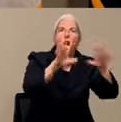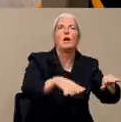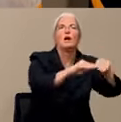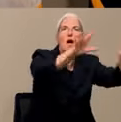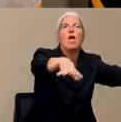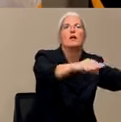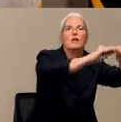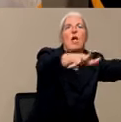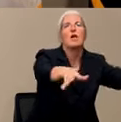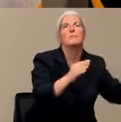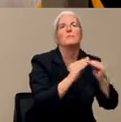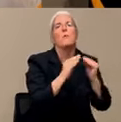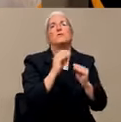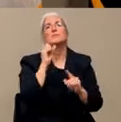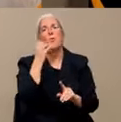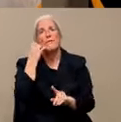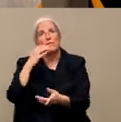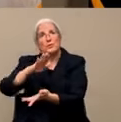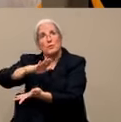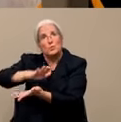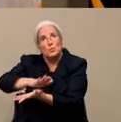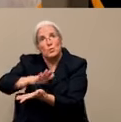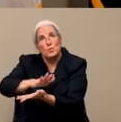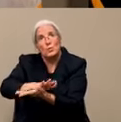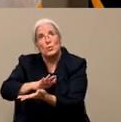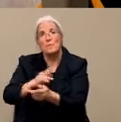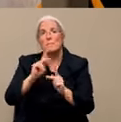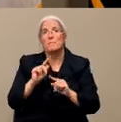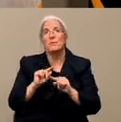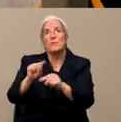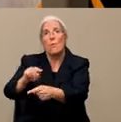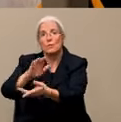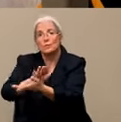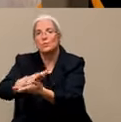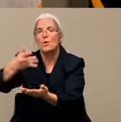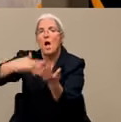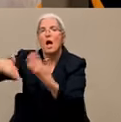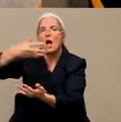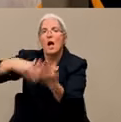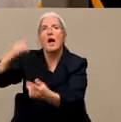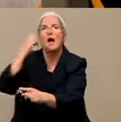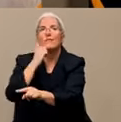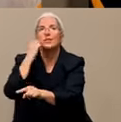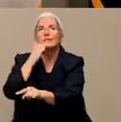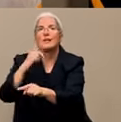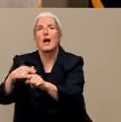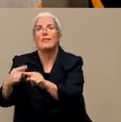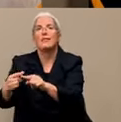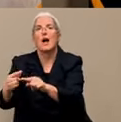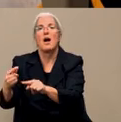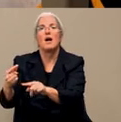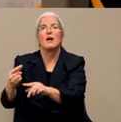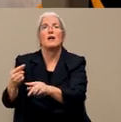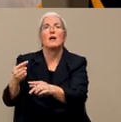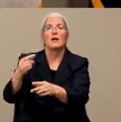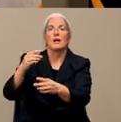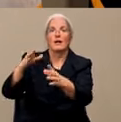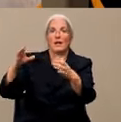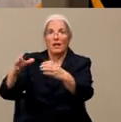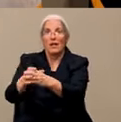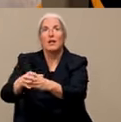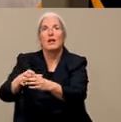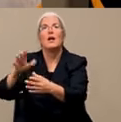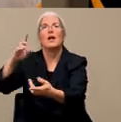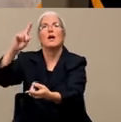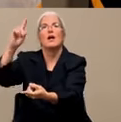their social network. Those are the people they were interacting with every day. And so they were less likely to get infected. We were concerned with